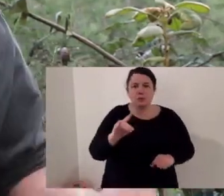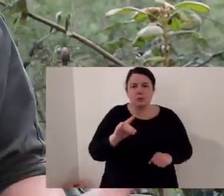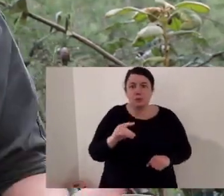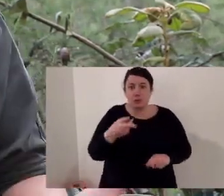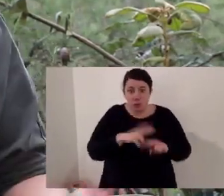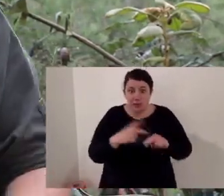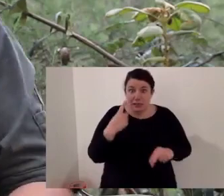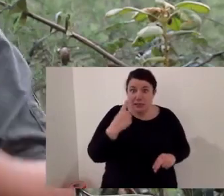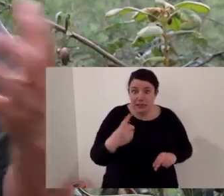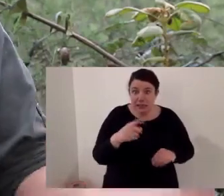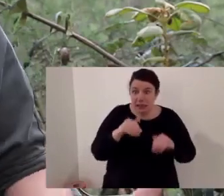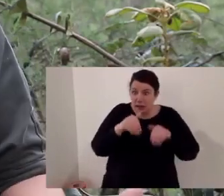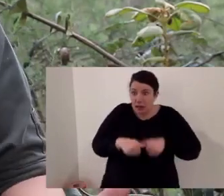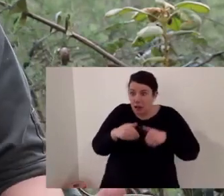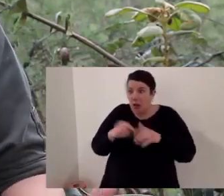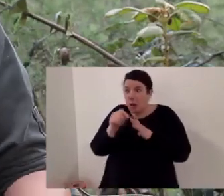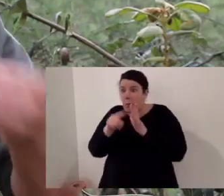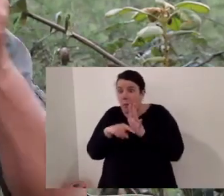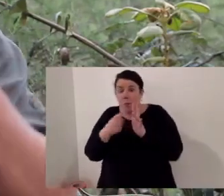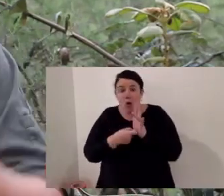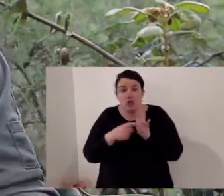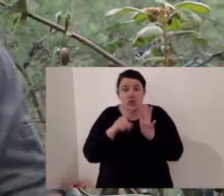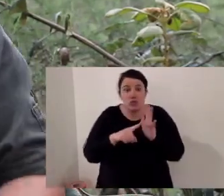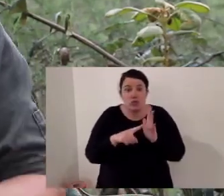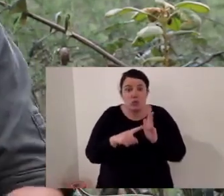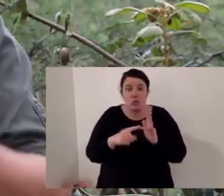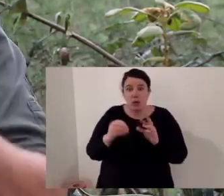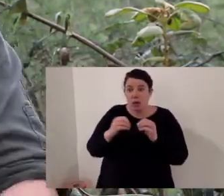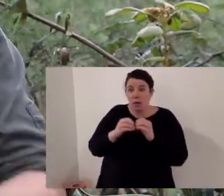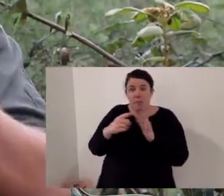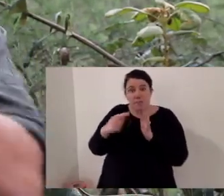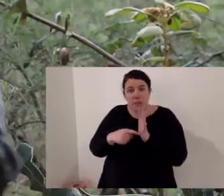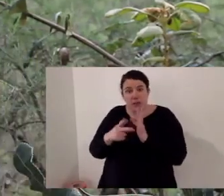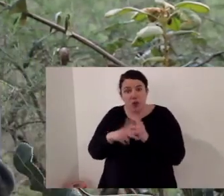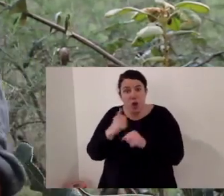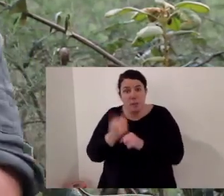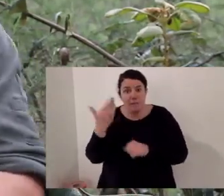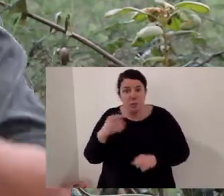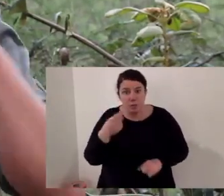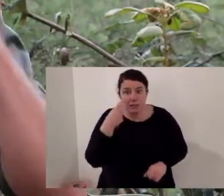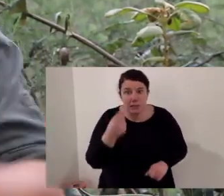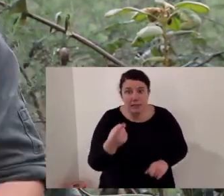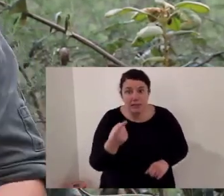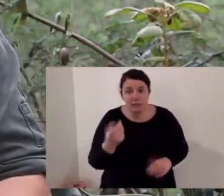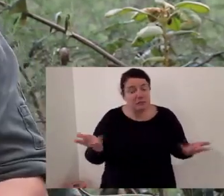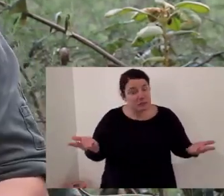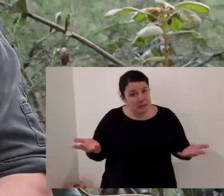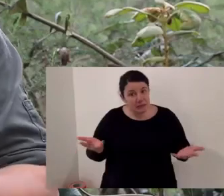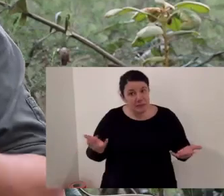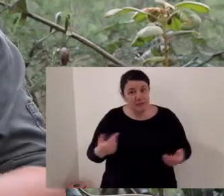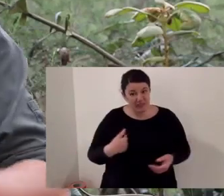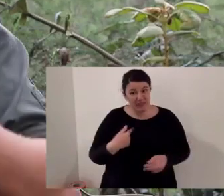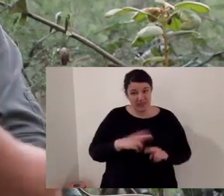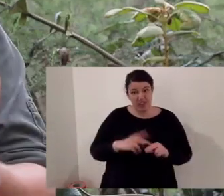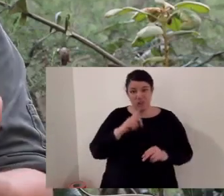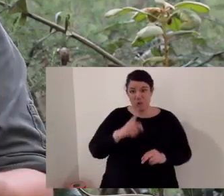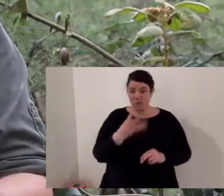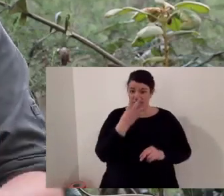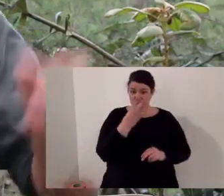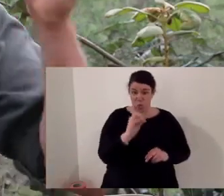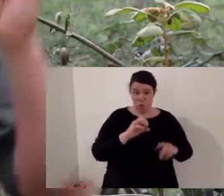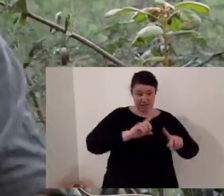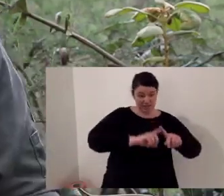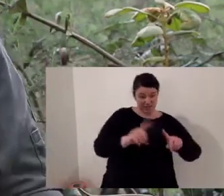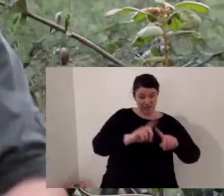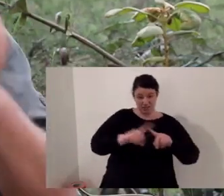Have you ever met one? Have you ever seen one? We really need to focus on our Australian wildlife it is so unique and if I told you